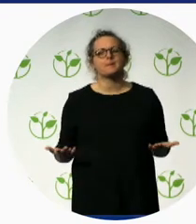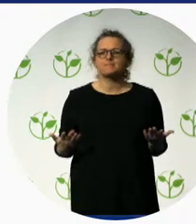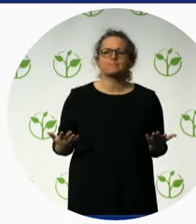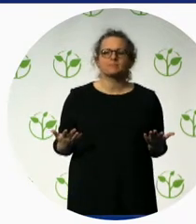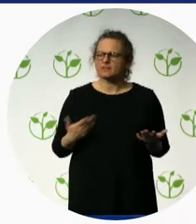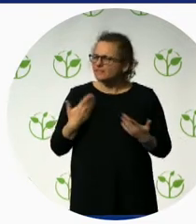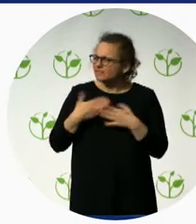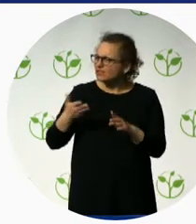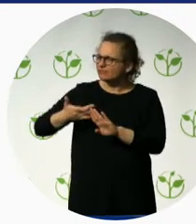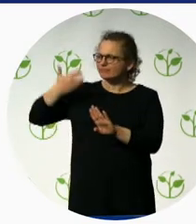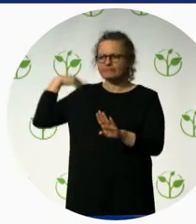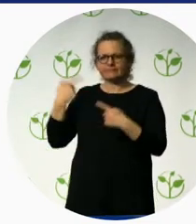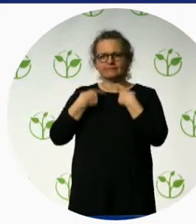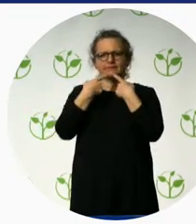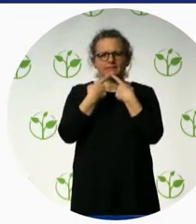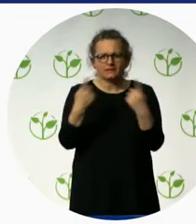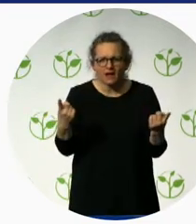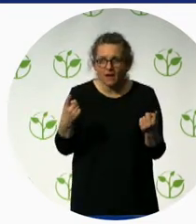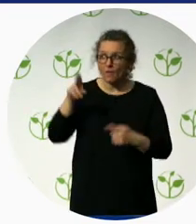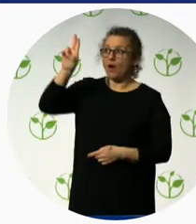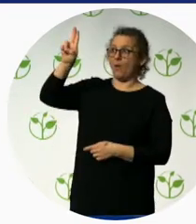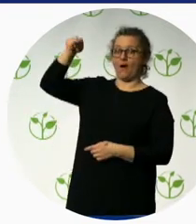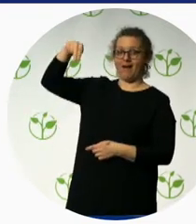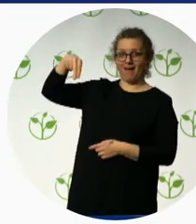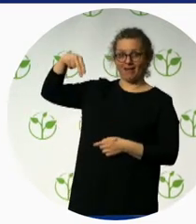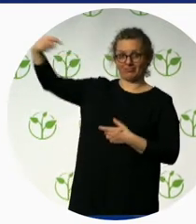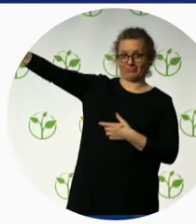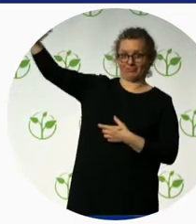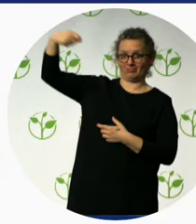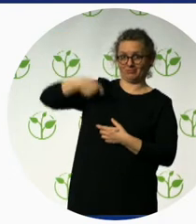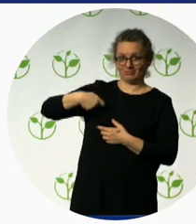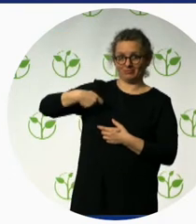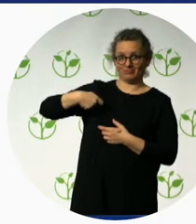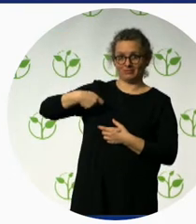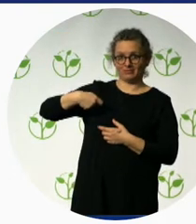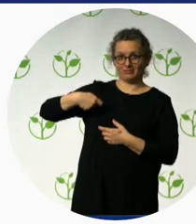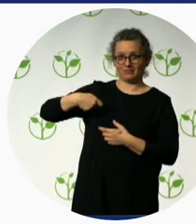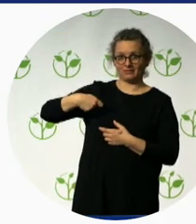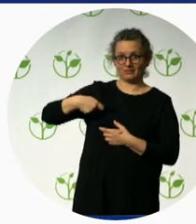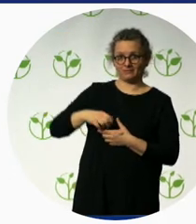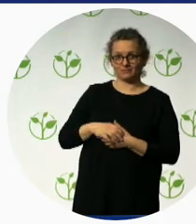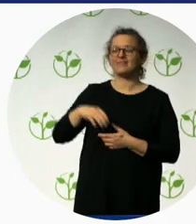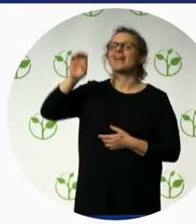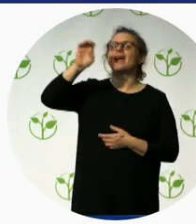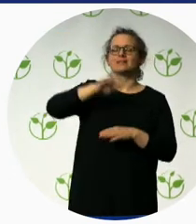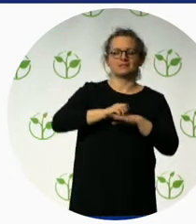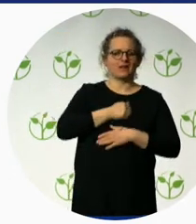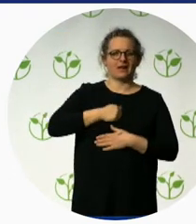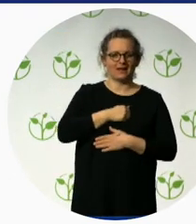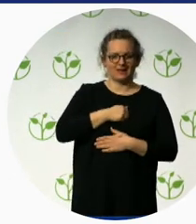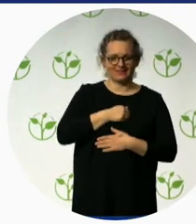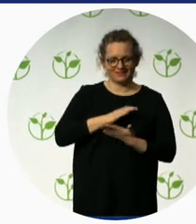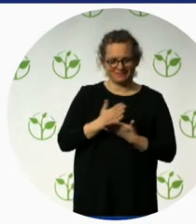Union, with our partners, INAT. And at local